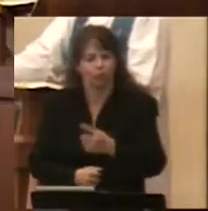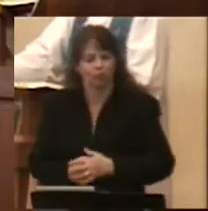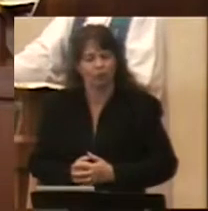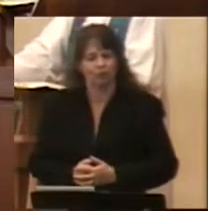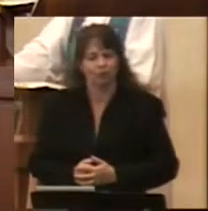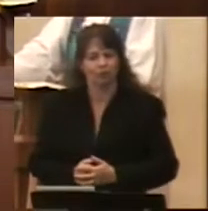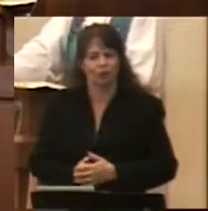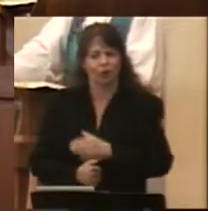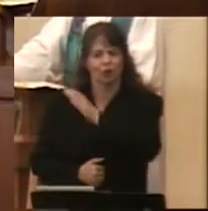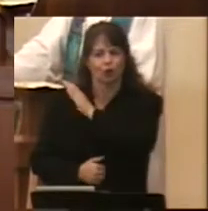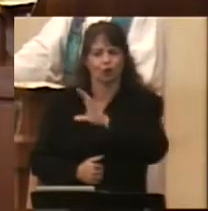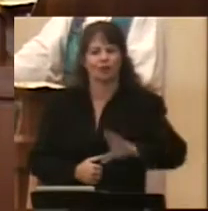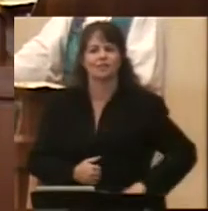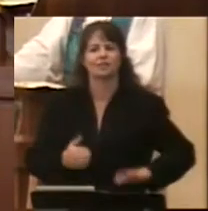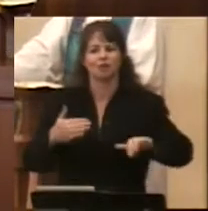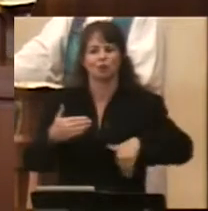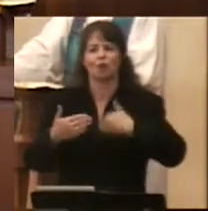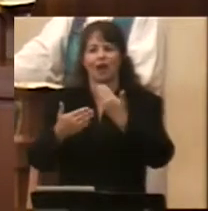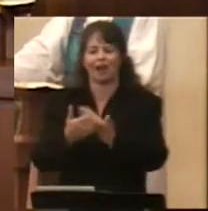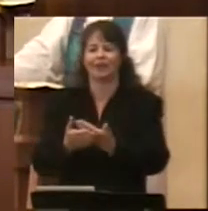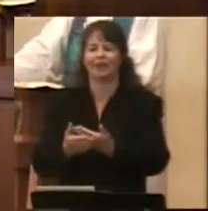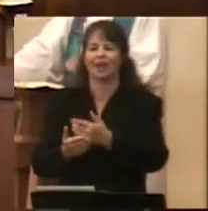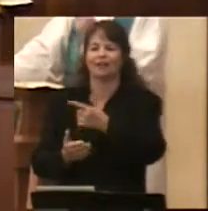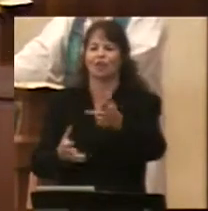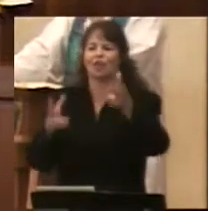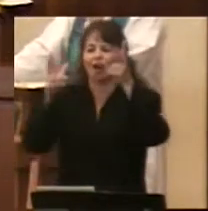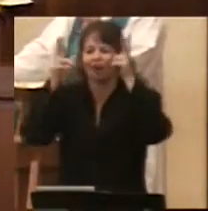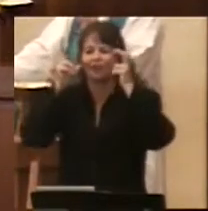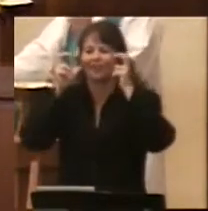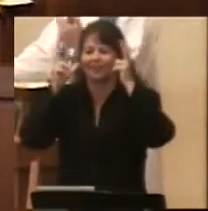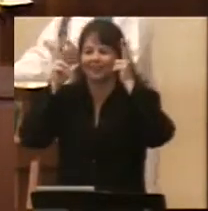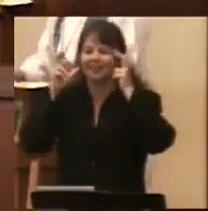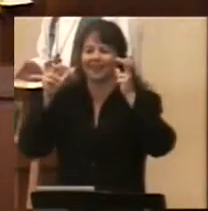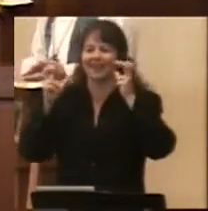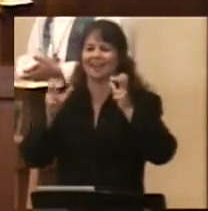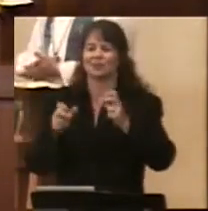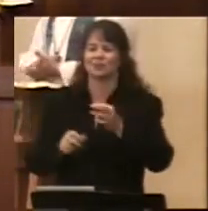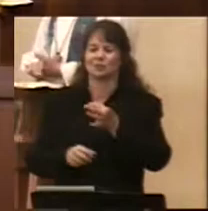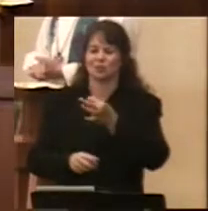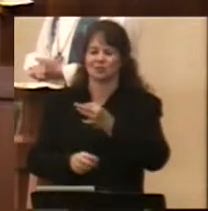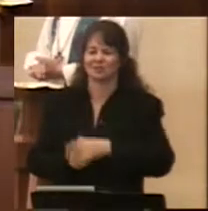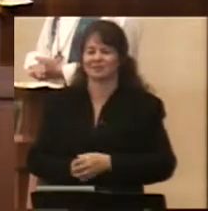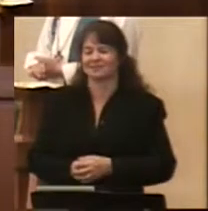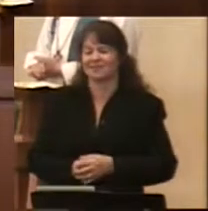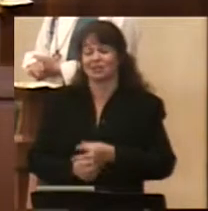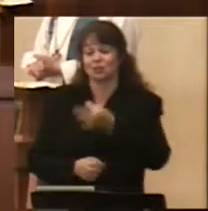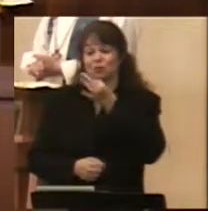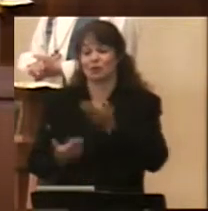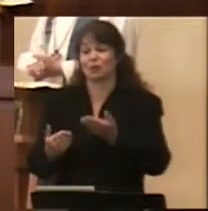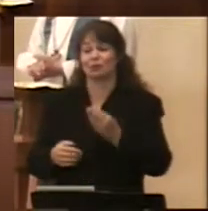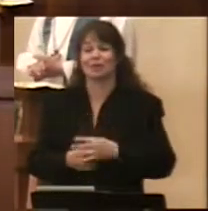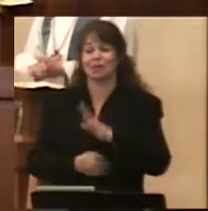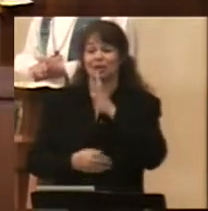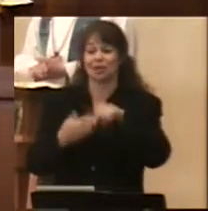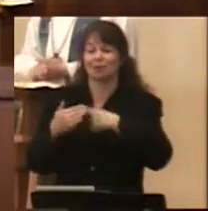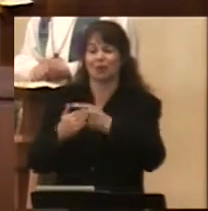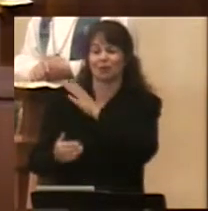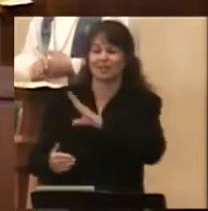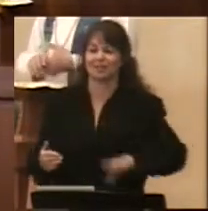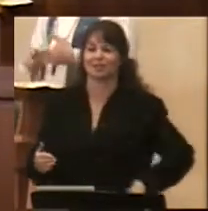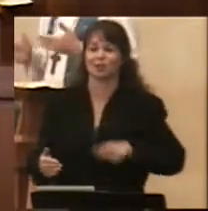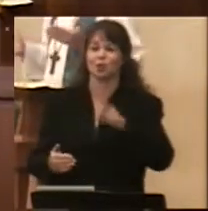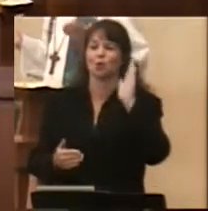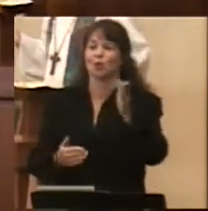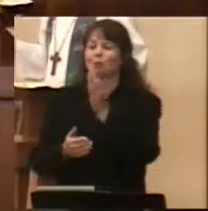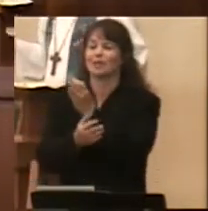that Christ has come now into your ears and soon into your mouths as well, later in the service, so that you will be made free